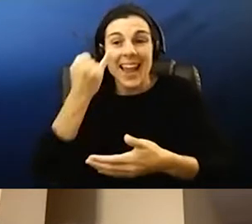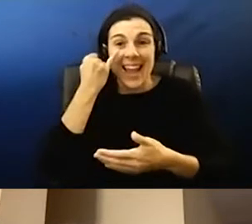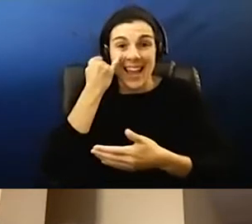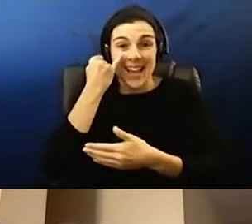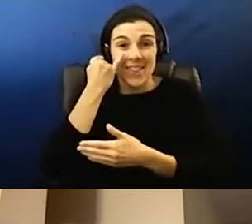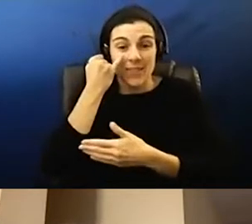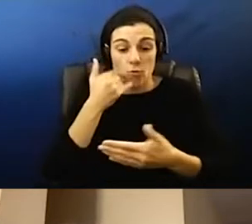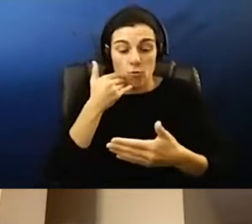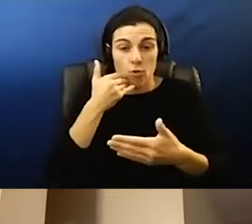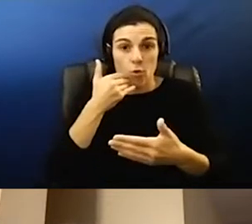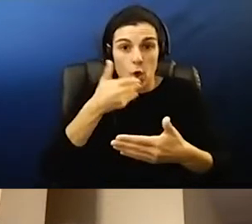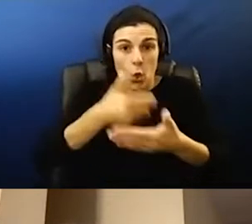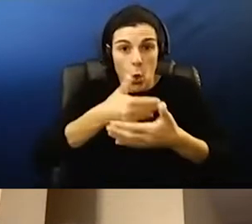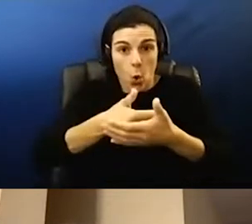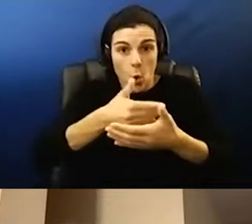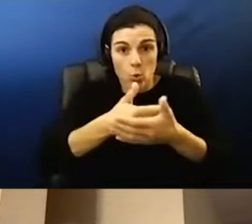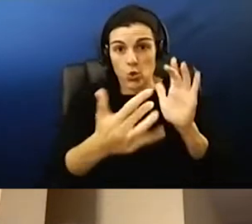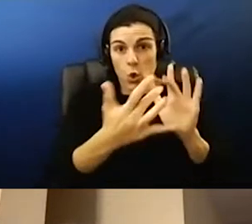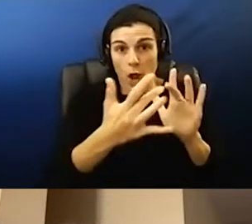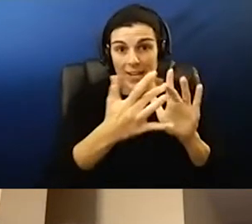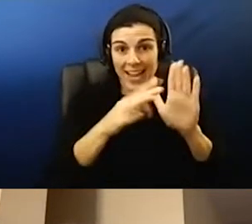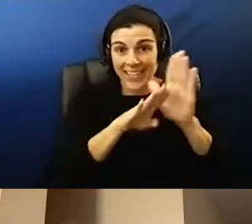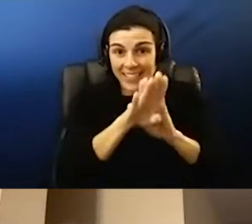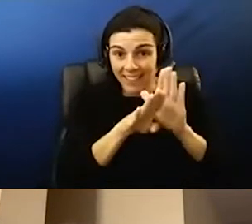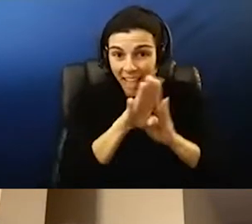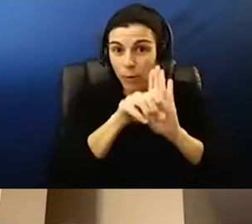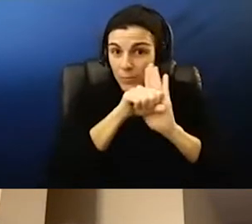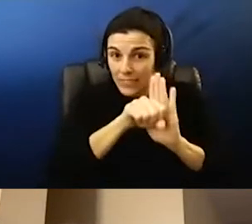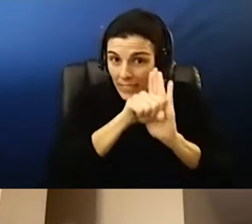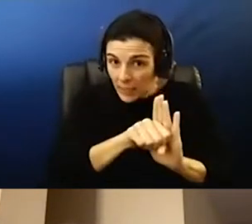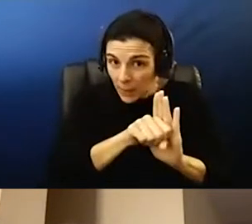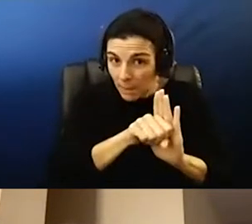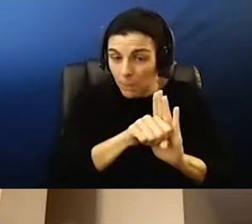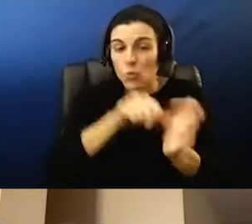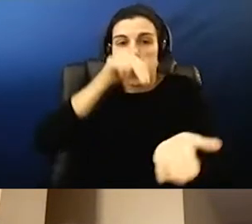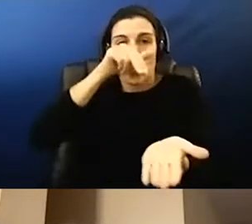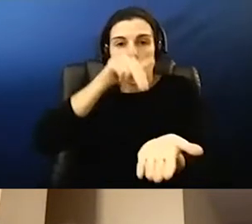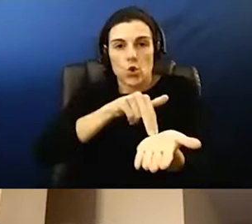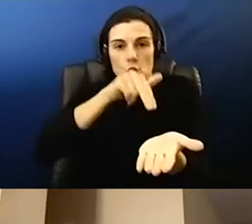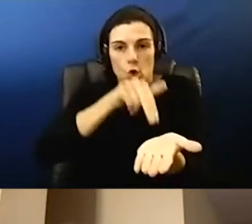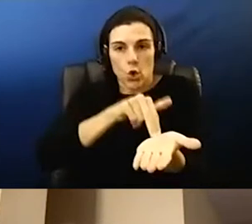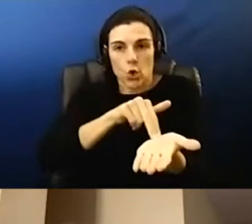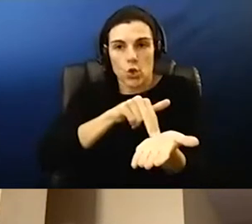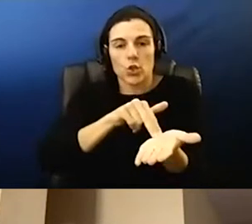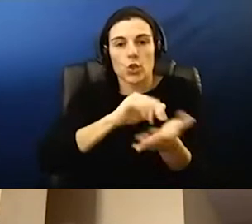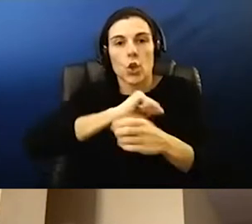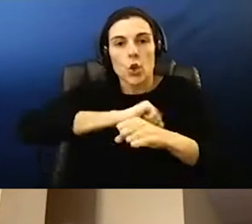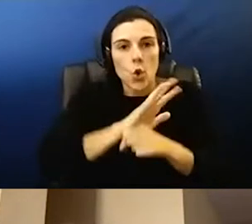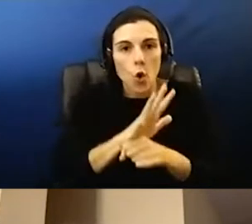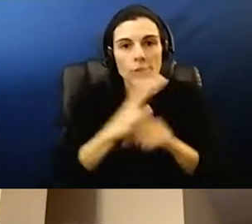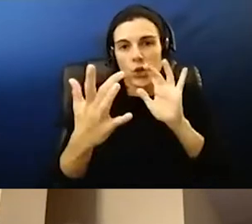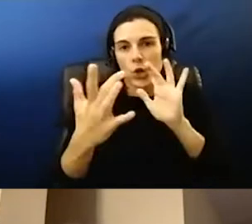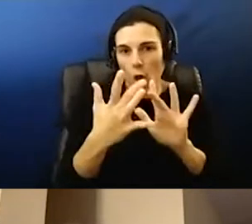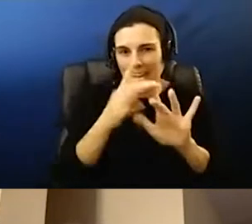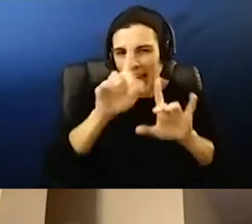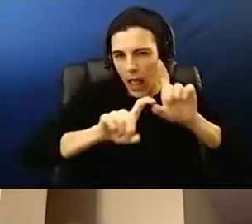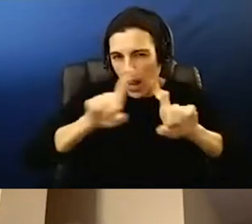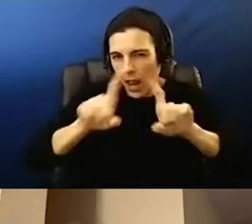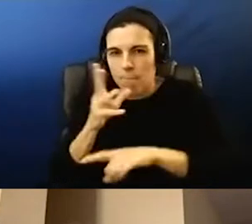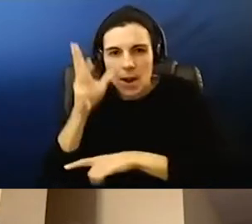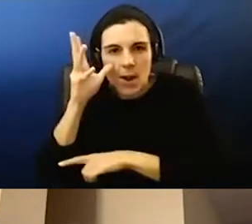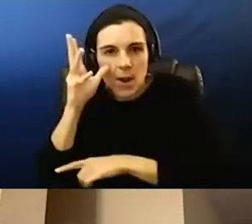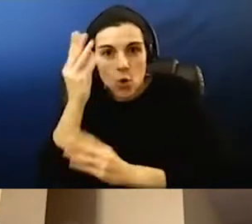develop symptoms? That's one of the questions that our nurses and our COVID contacts ask parents is to notify us